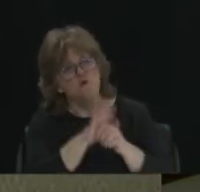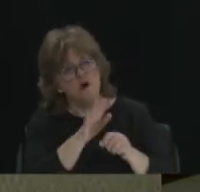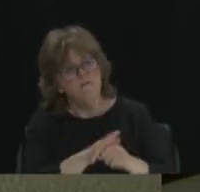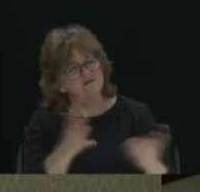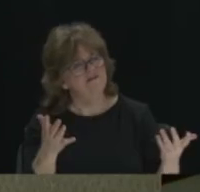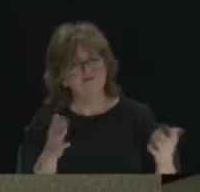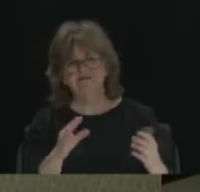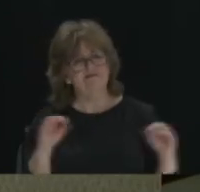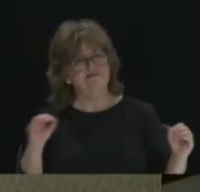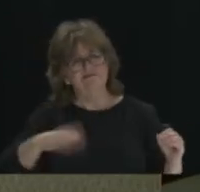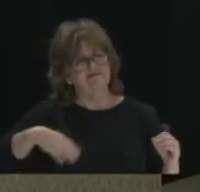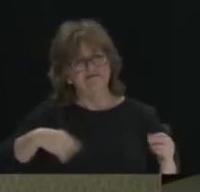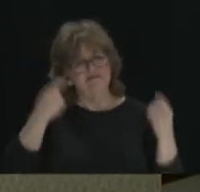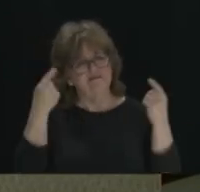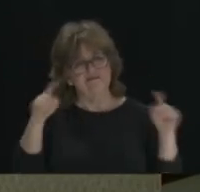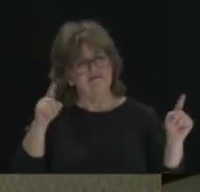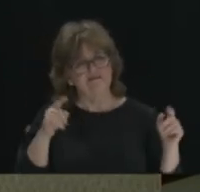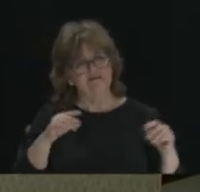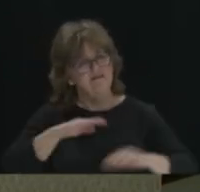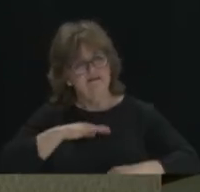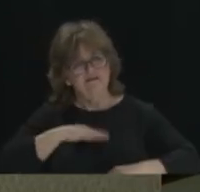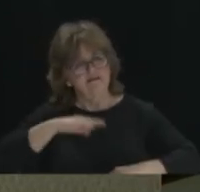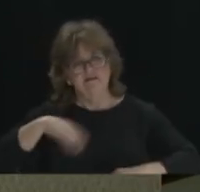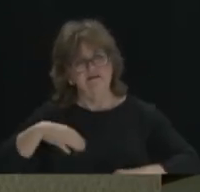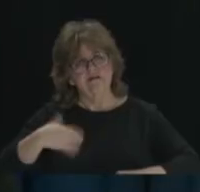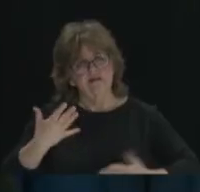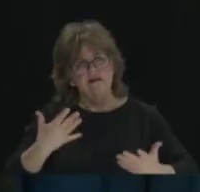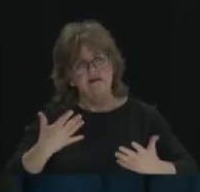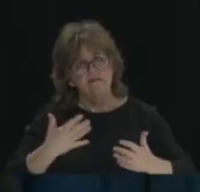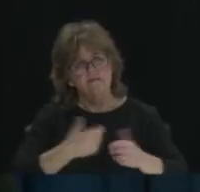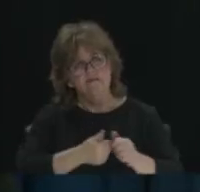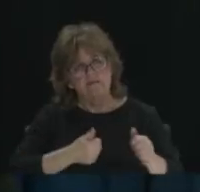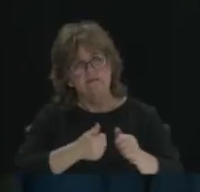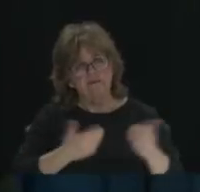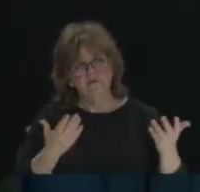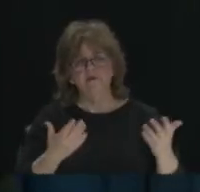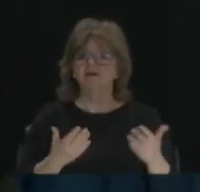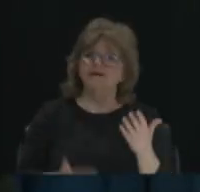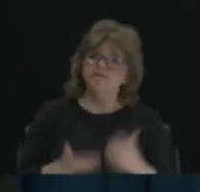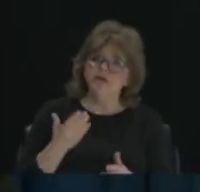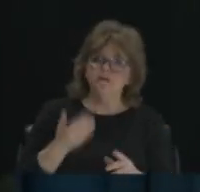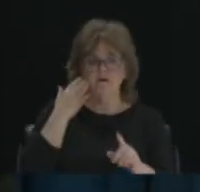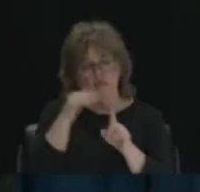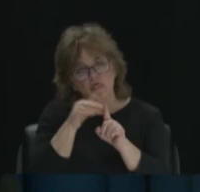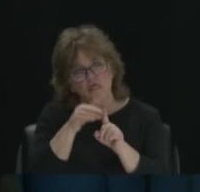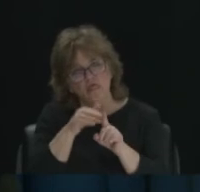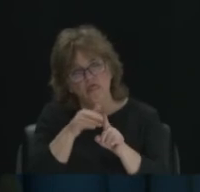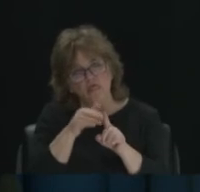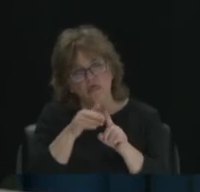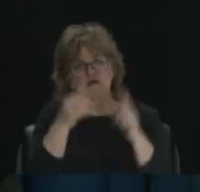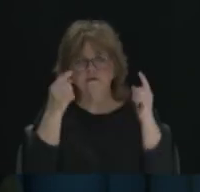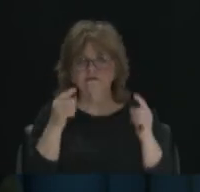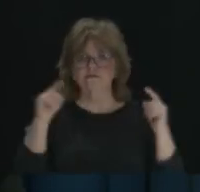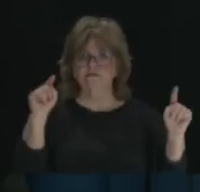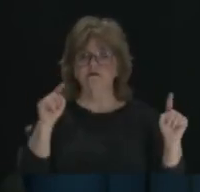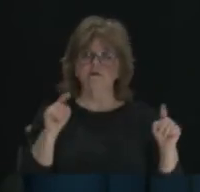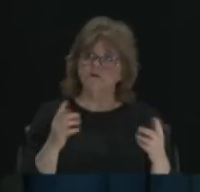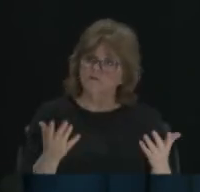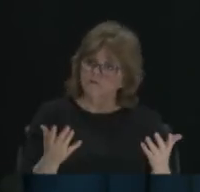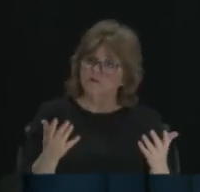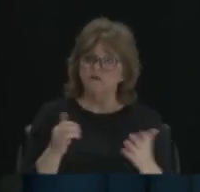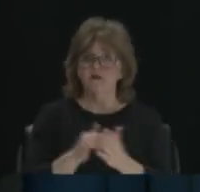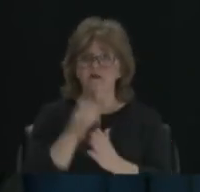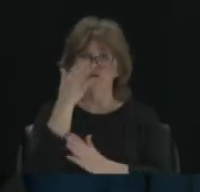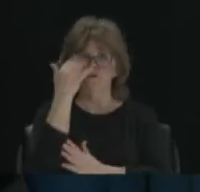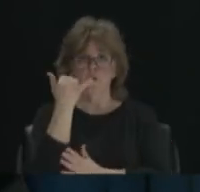and get people to begin to pay more attention. And, yeah, maybe the squeaky wheel gets the grease, but then maybe that's what makes democracy